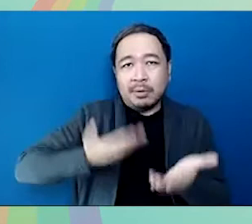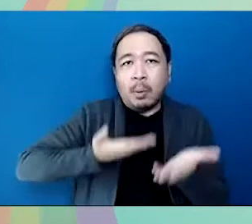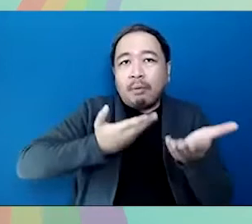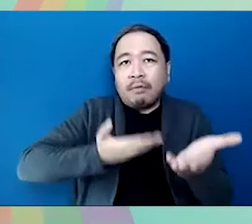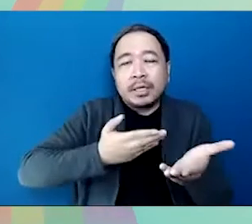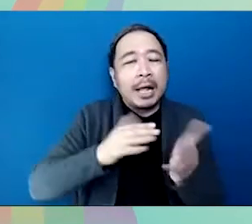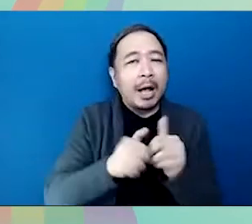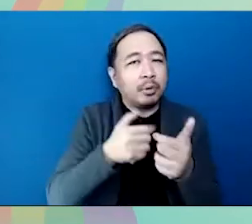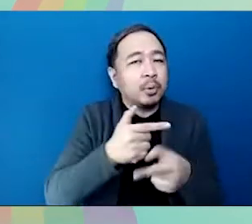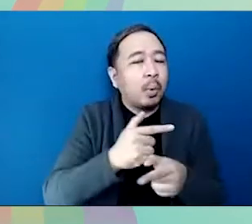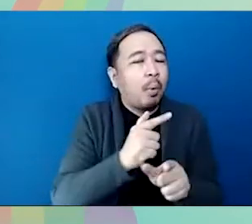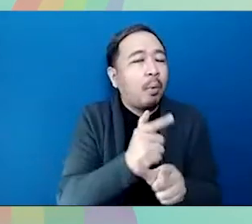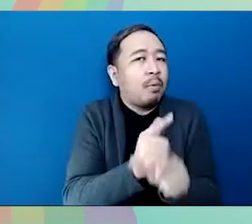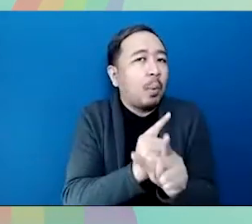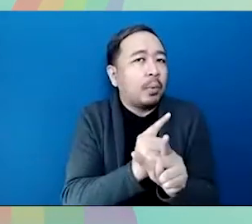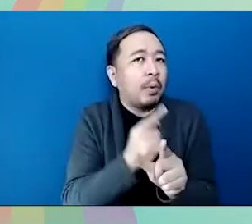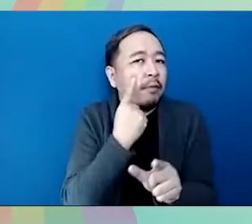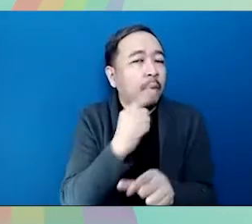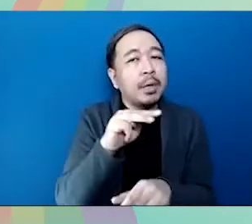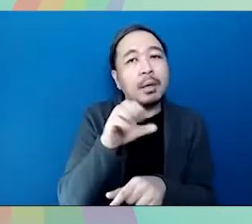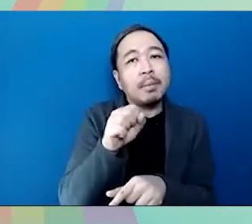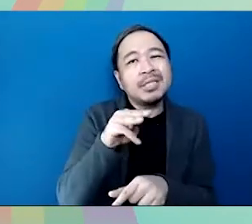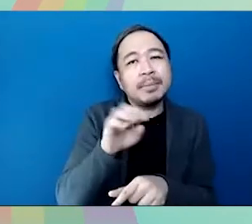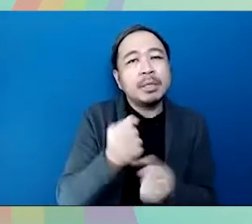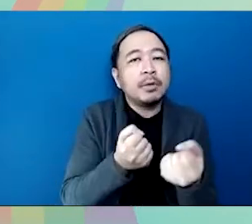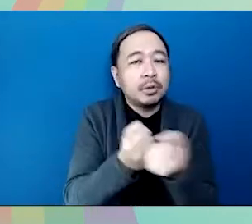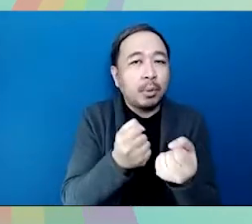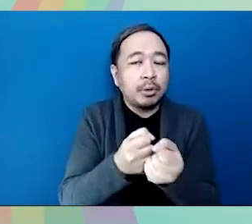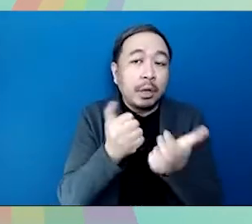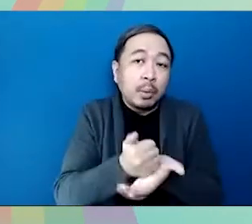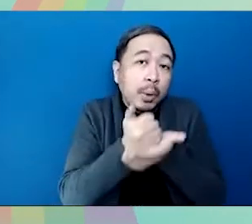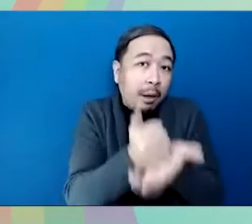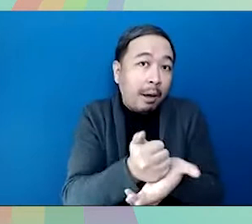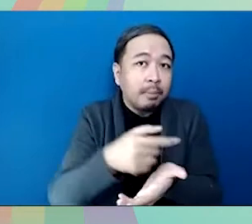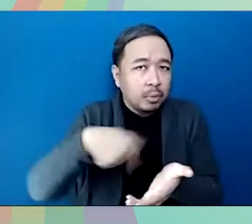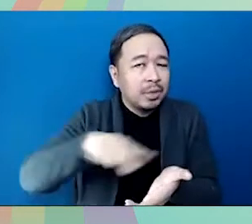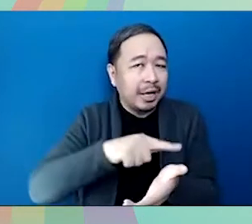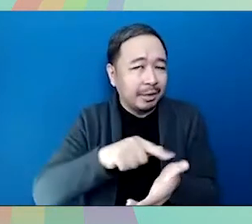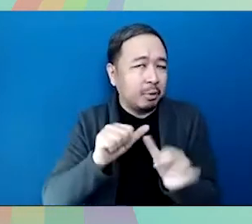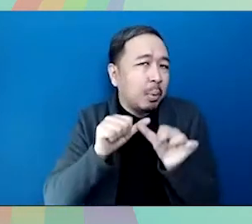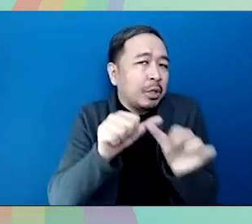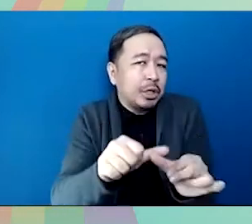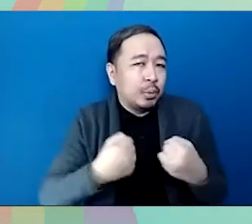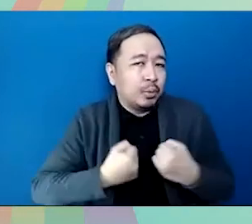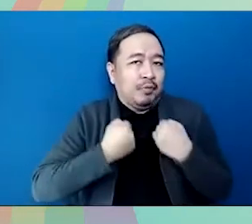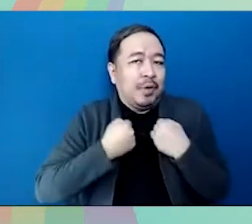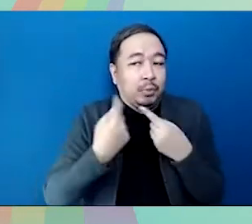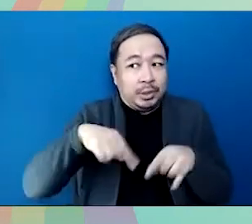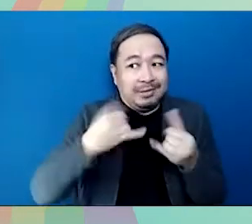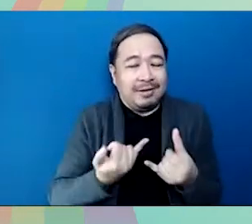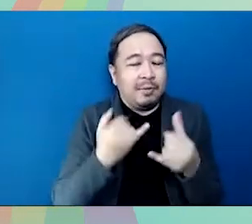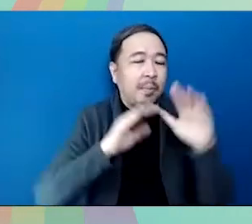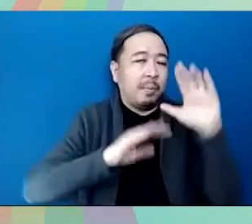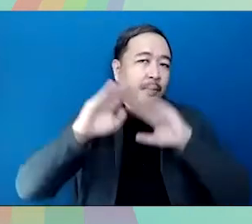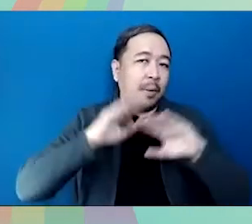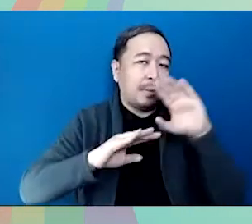i pushed to include lifesaver loans for msmps which i hope can help enterprises weather the storm